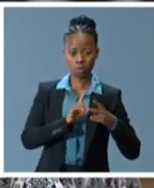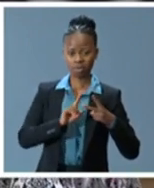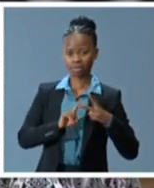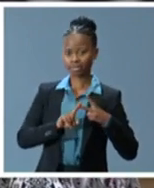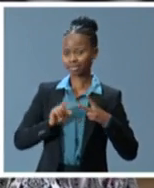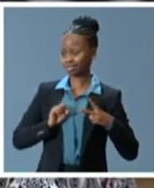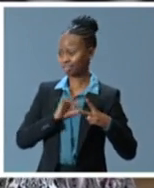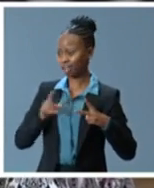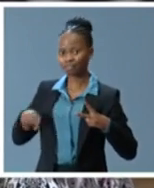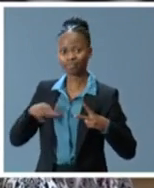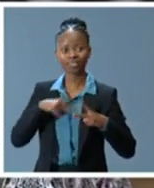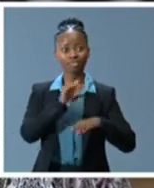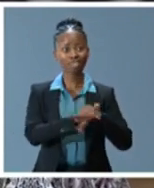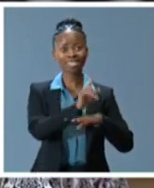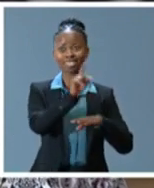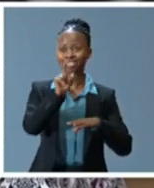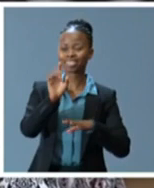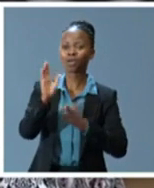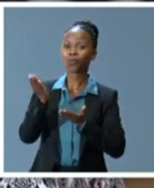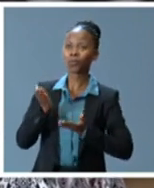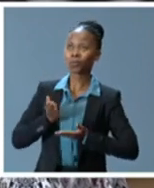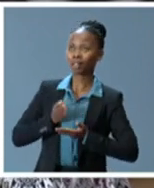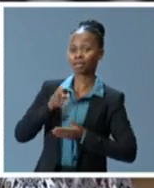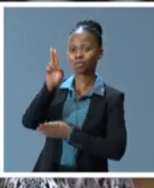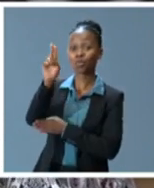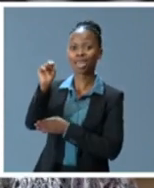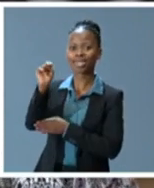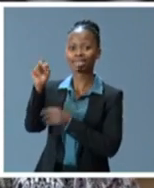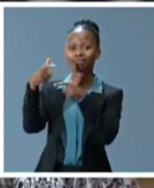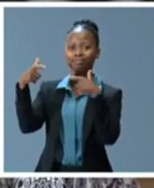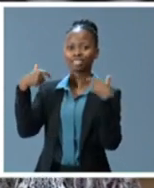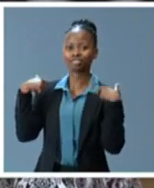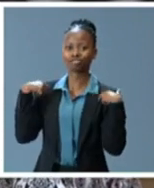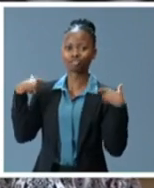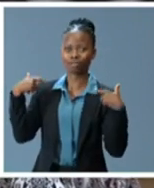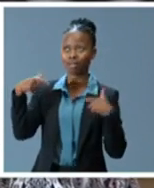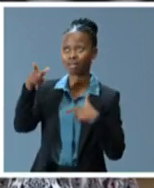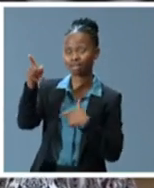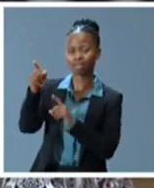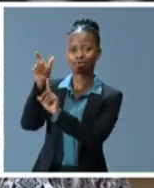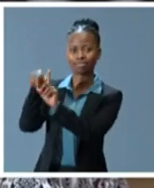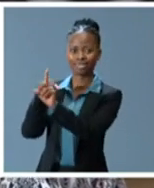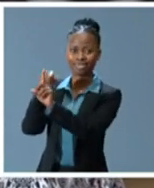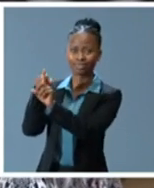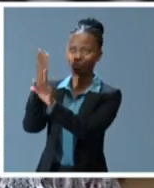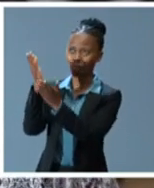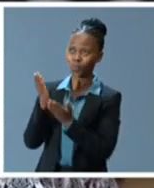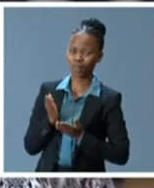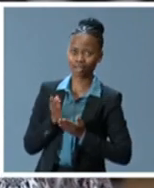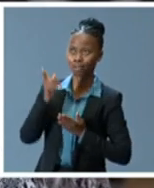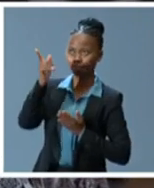warmly welcome UN Secretary General Mr. Guterres to this platform to address